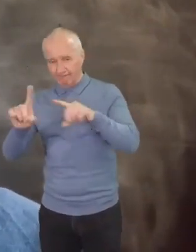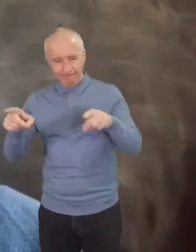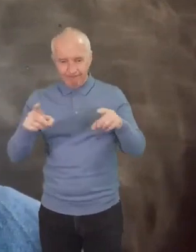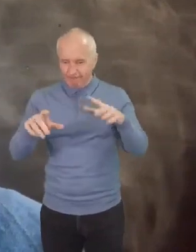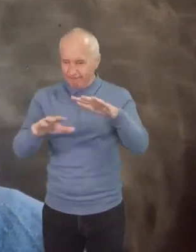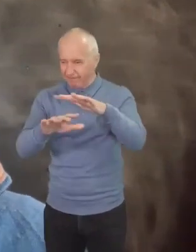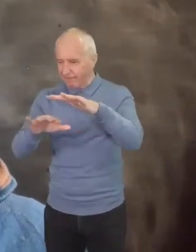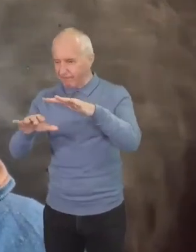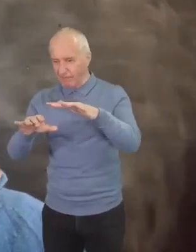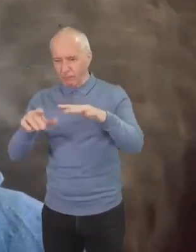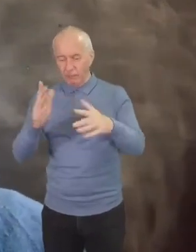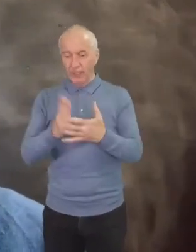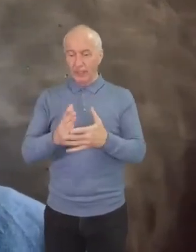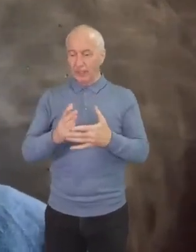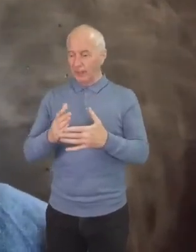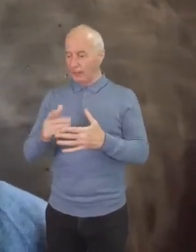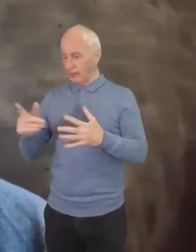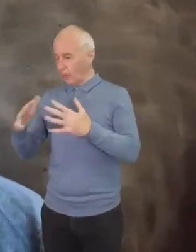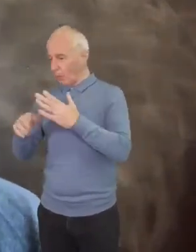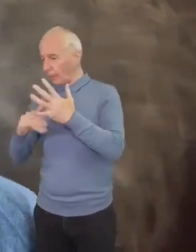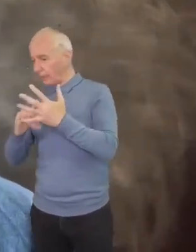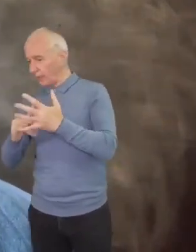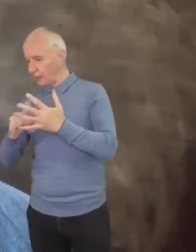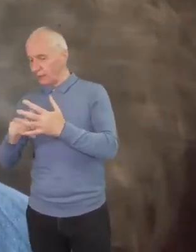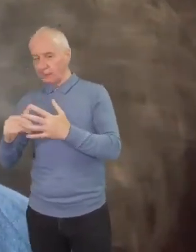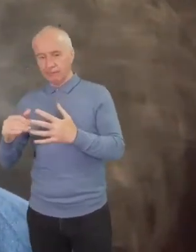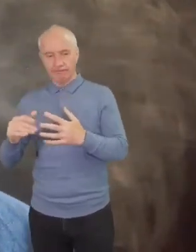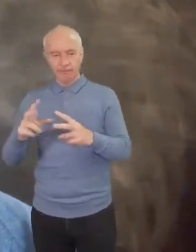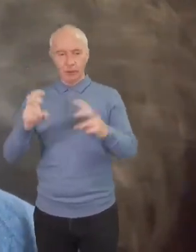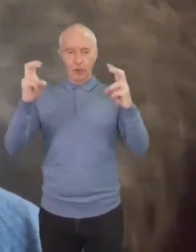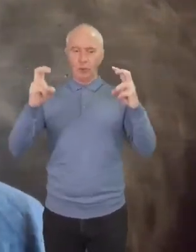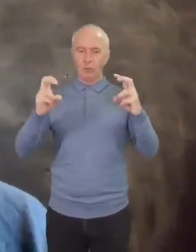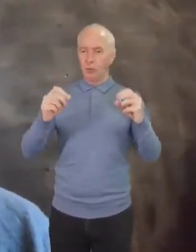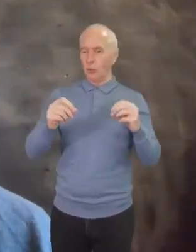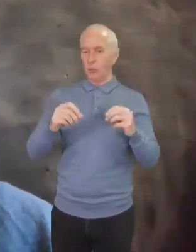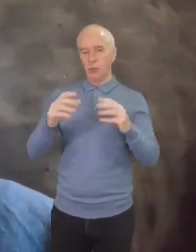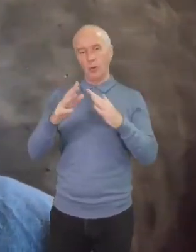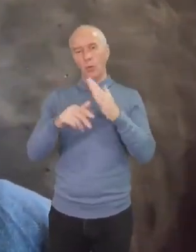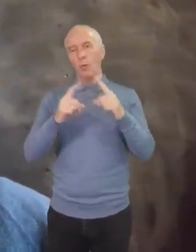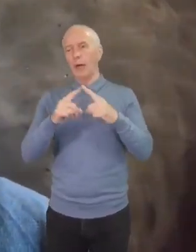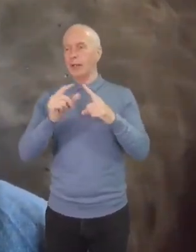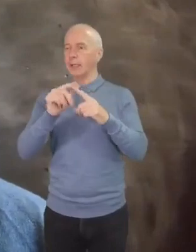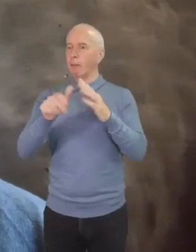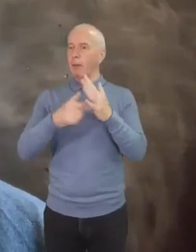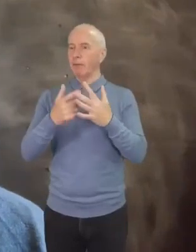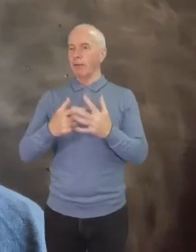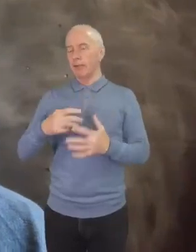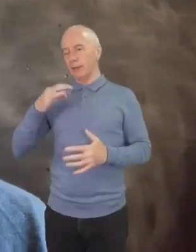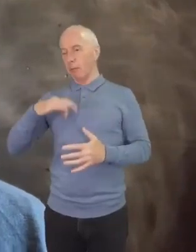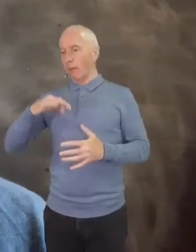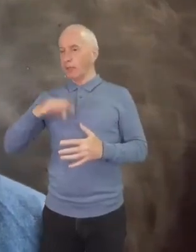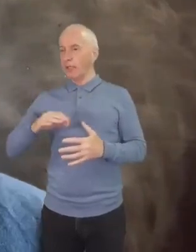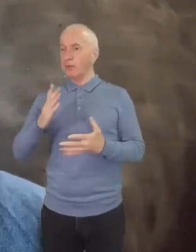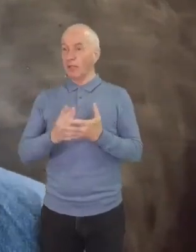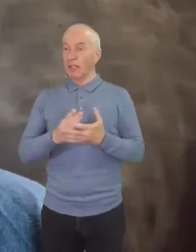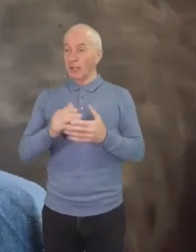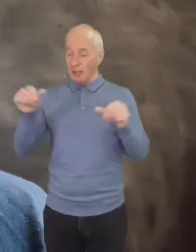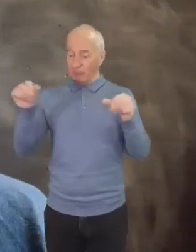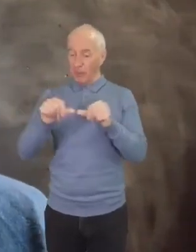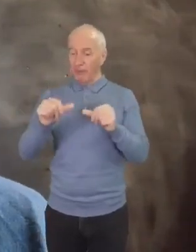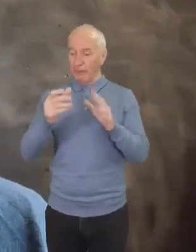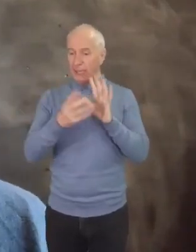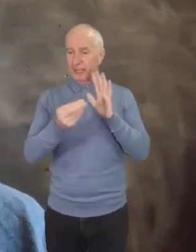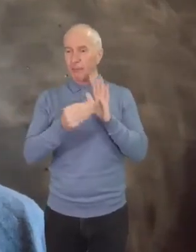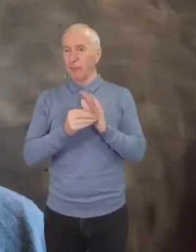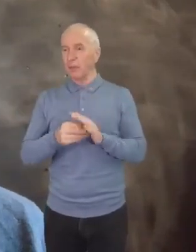We can link whiteness to the term white privilege. To give a very very brief concrete example, when I was studying at